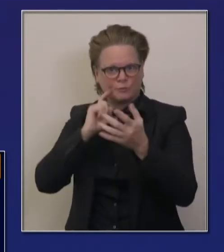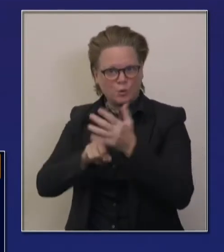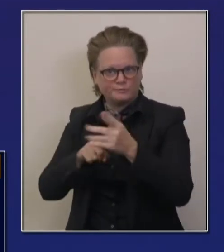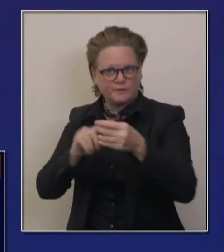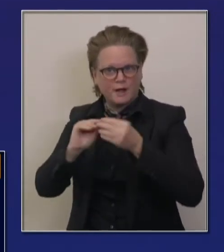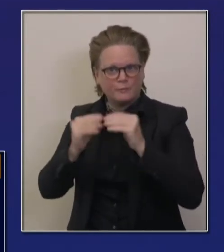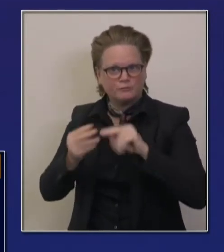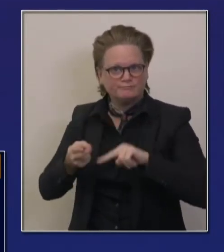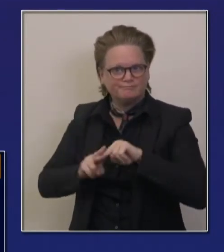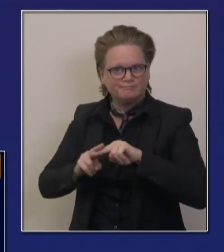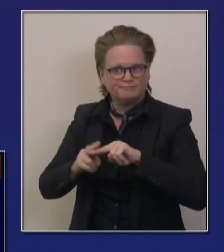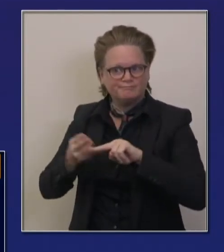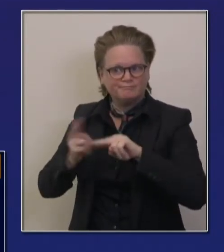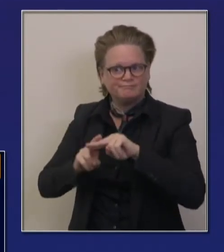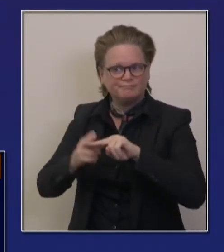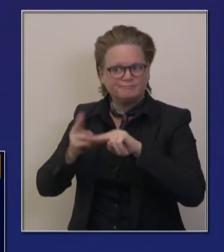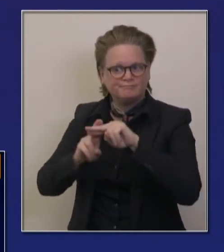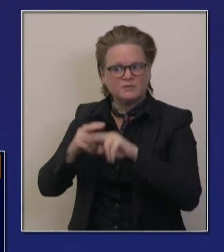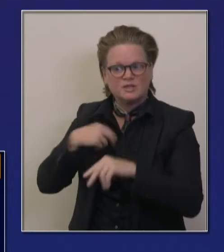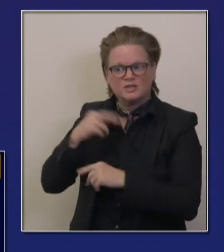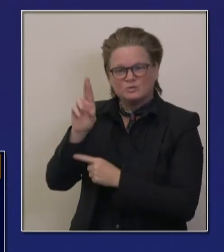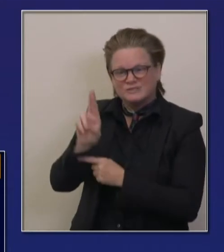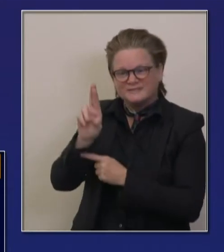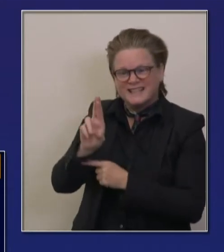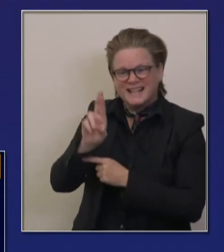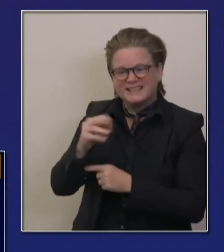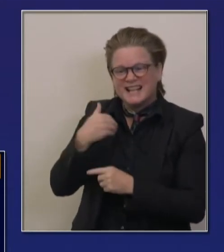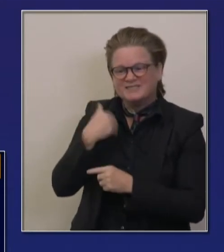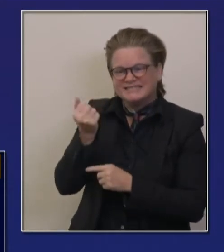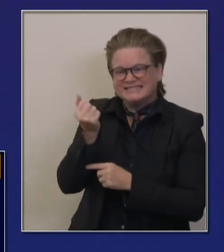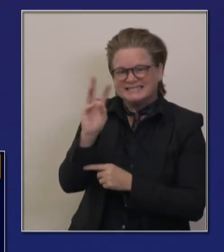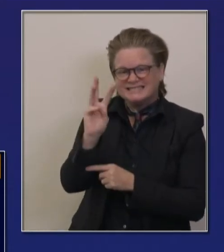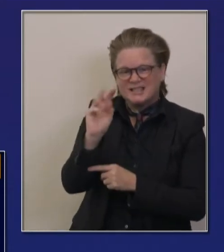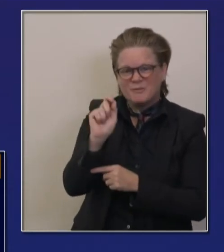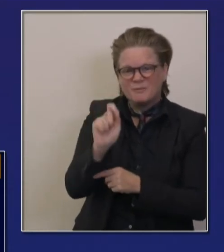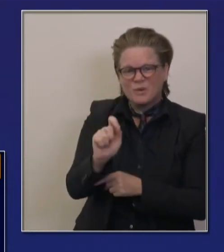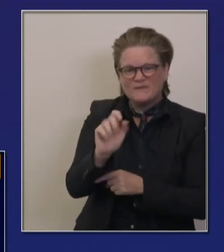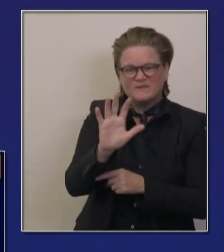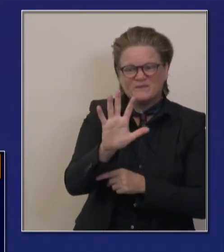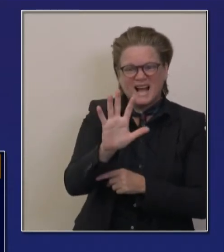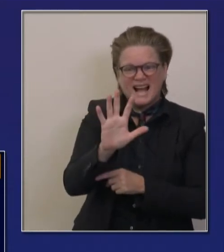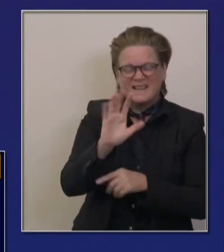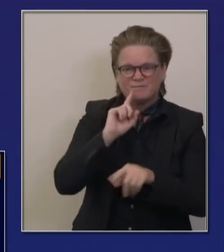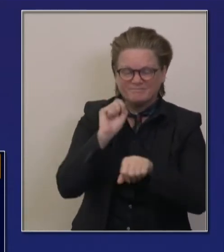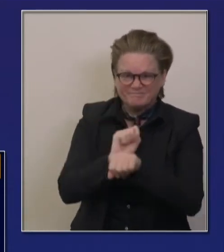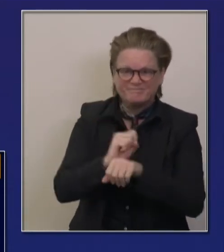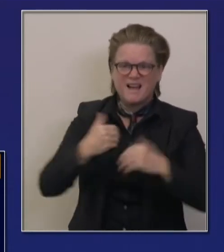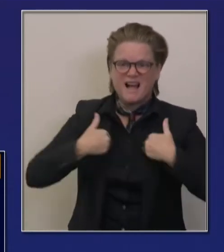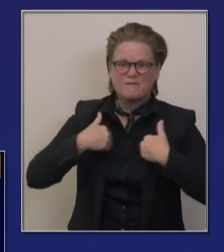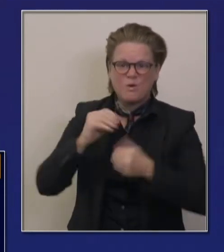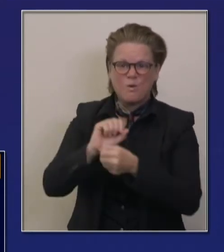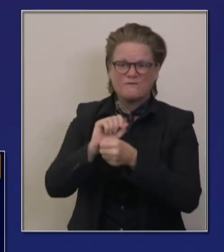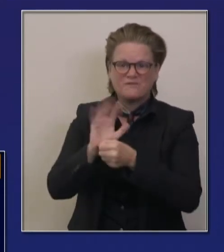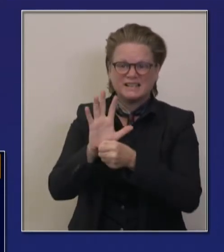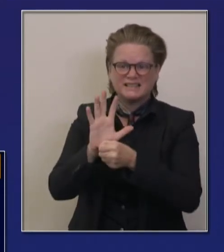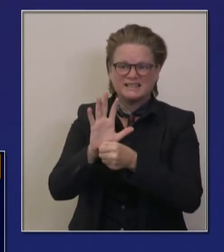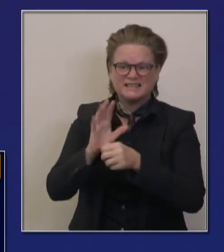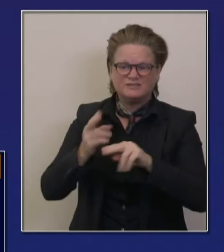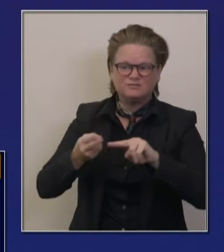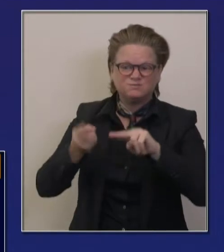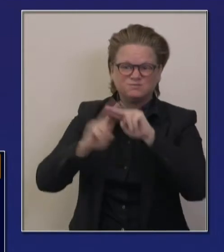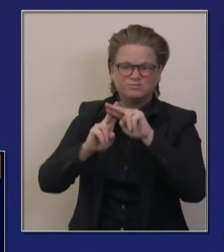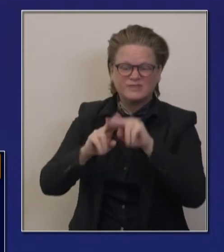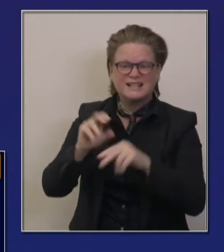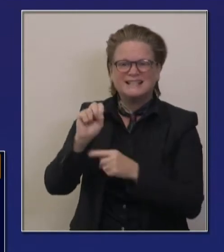Riverside specifically had a 16.5% positivity rate, uh, on Saturday, San Bernardino, uh, feeling the pressure and